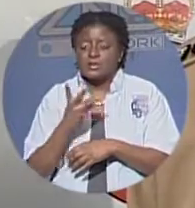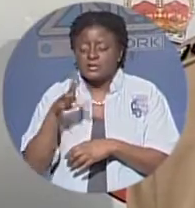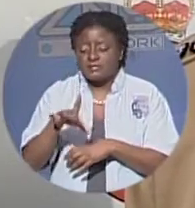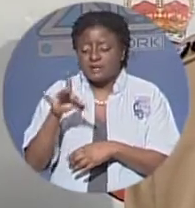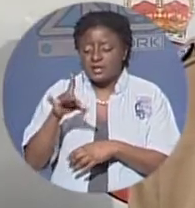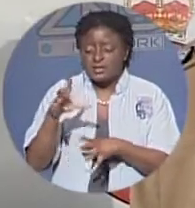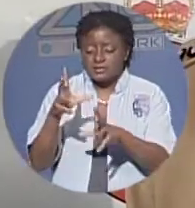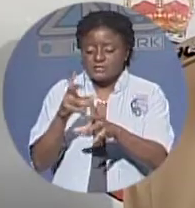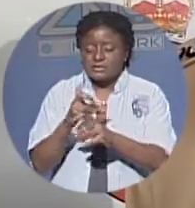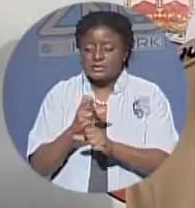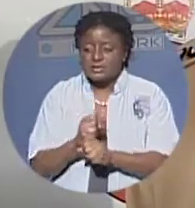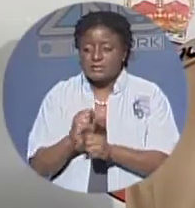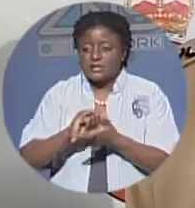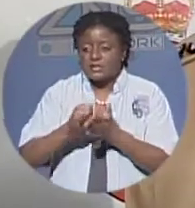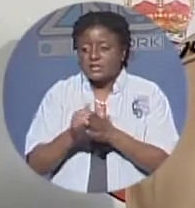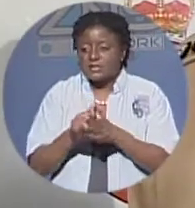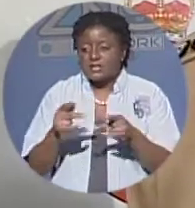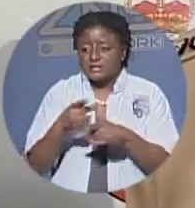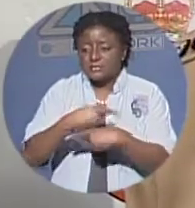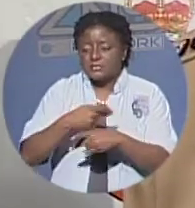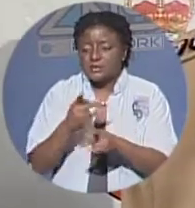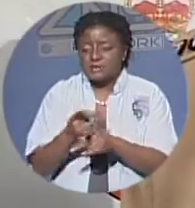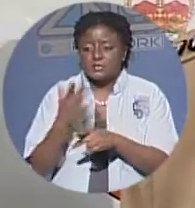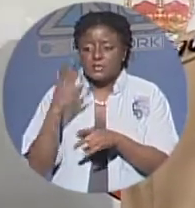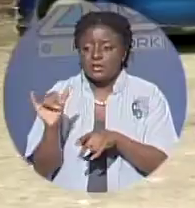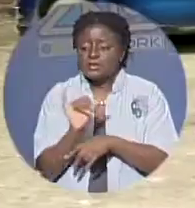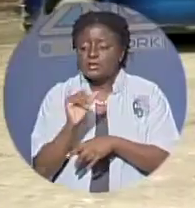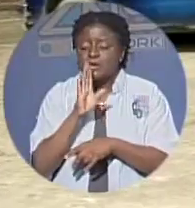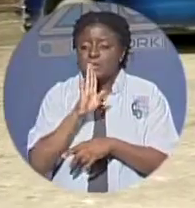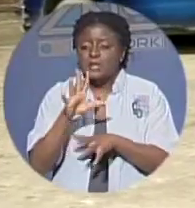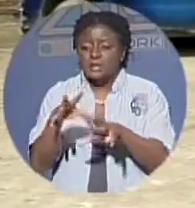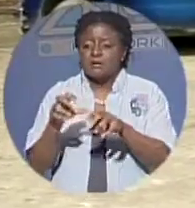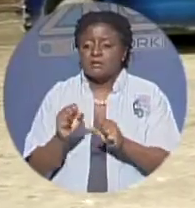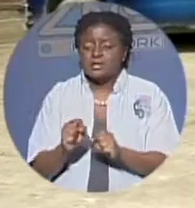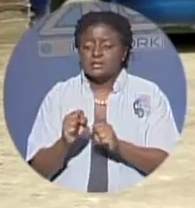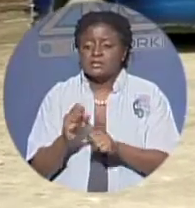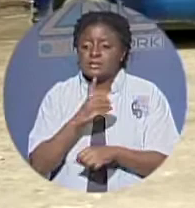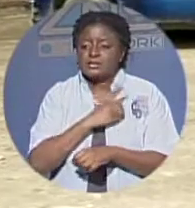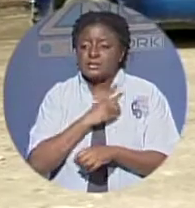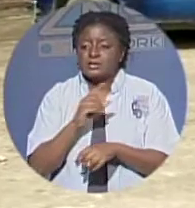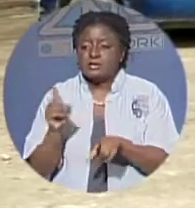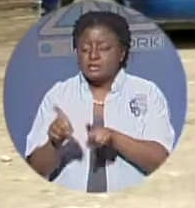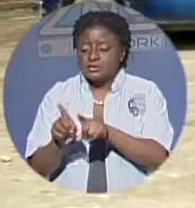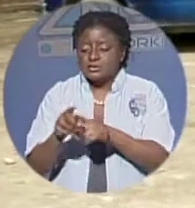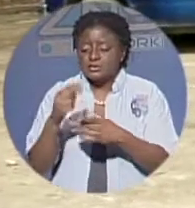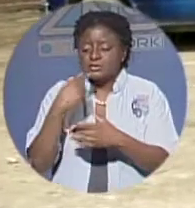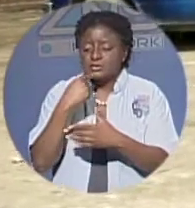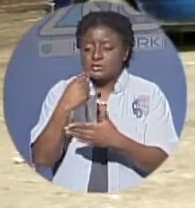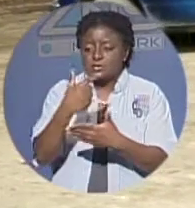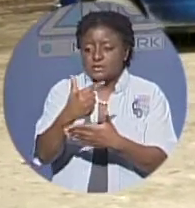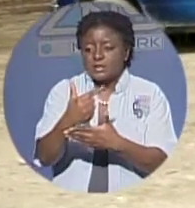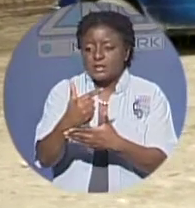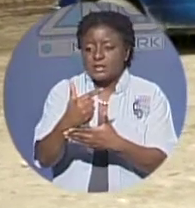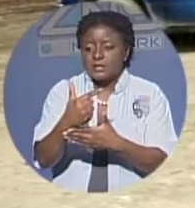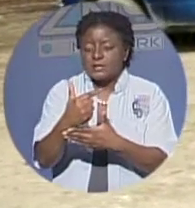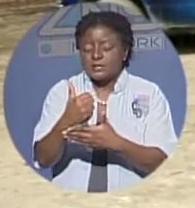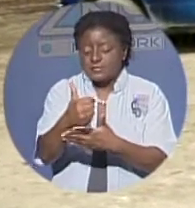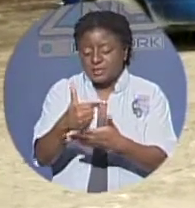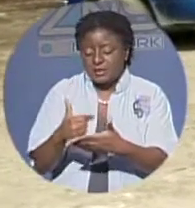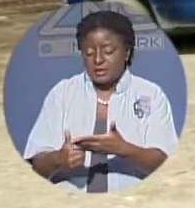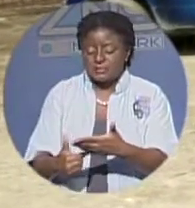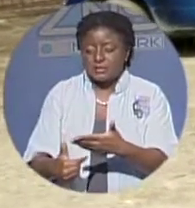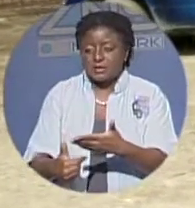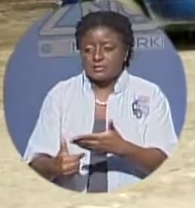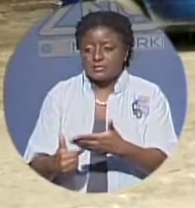products they too will be arrested the dean also outlined metal theft prevention tips for